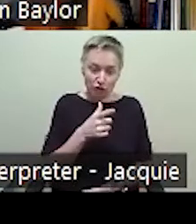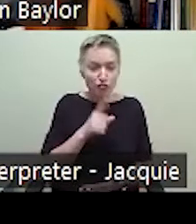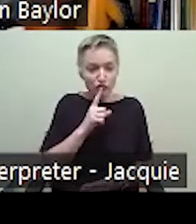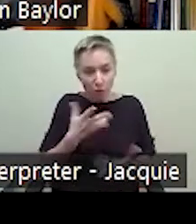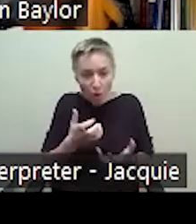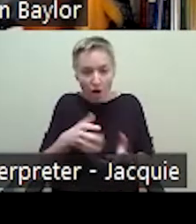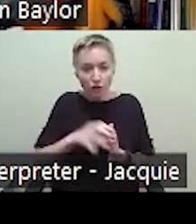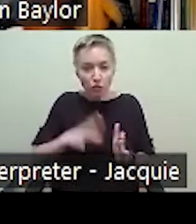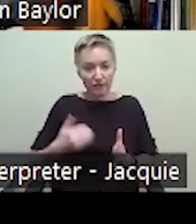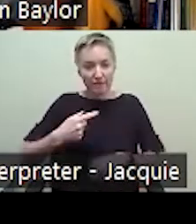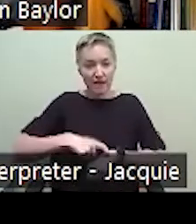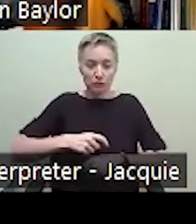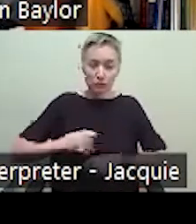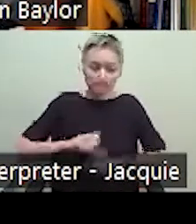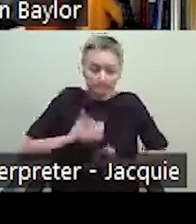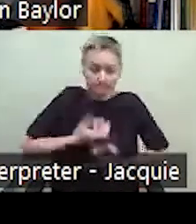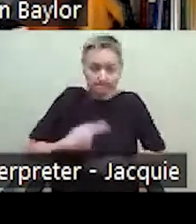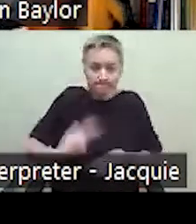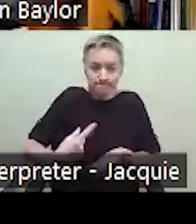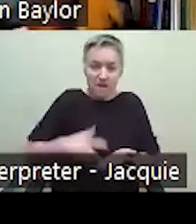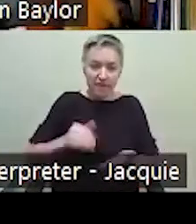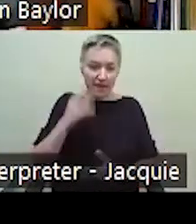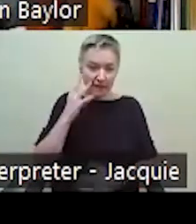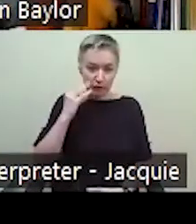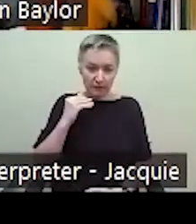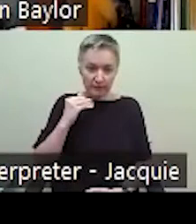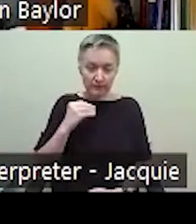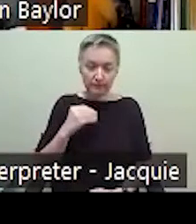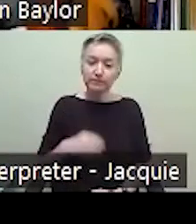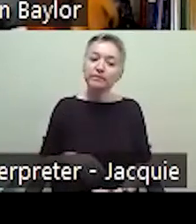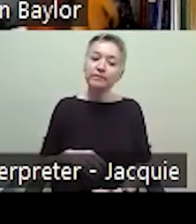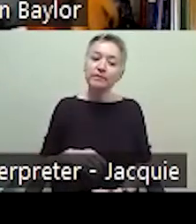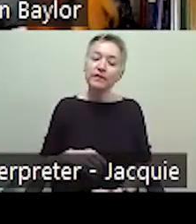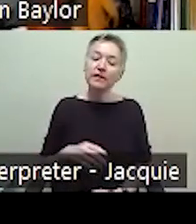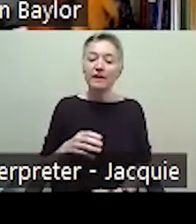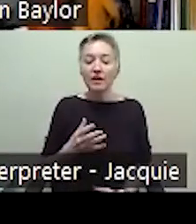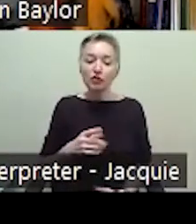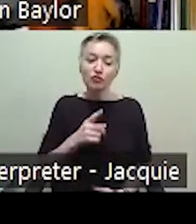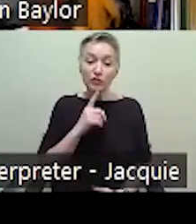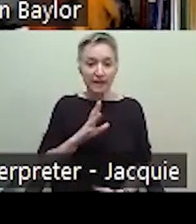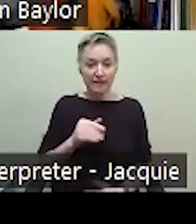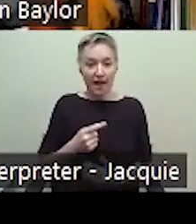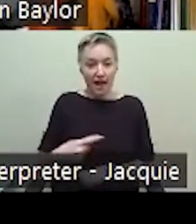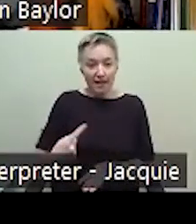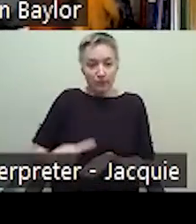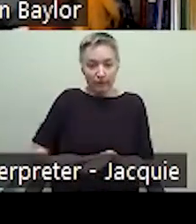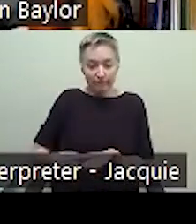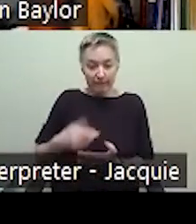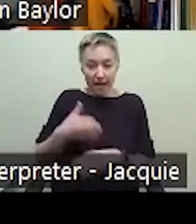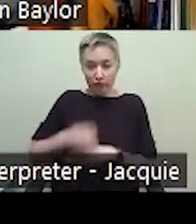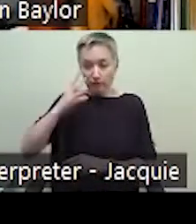And I'm going to talk a little bit more about the debrief ends up being a really powerful discussion